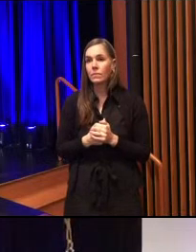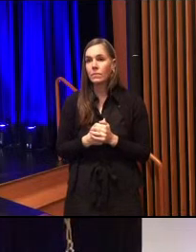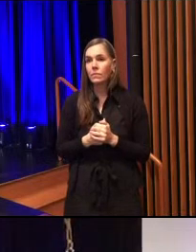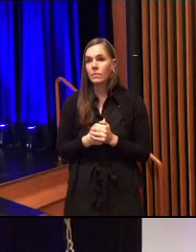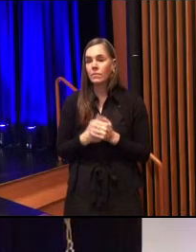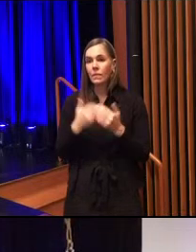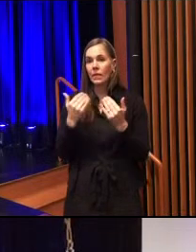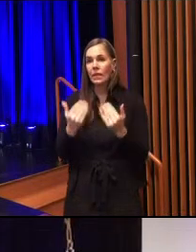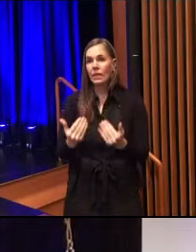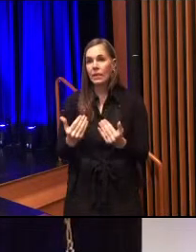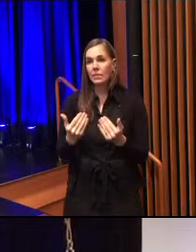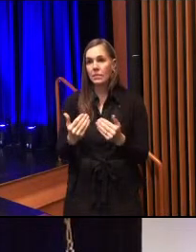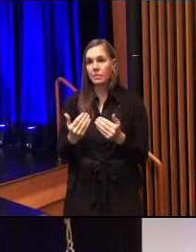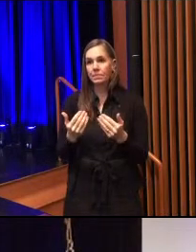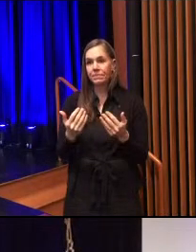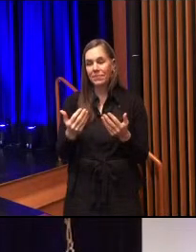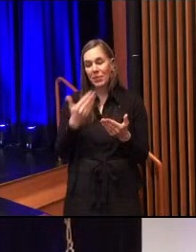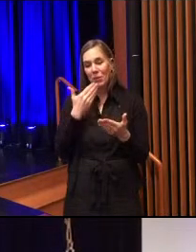Mr. we get to the good stuff.